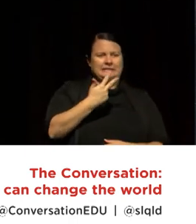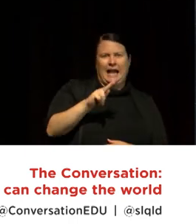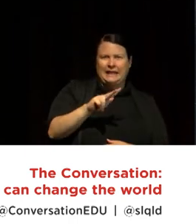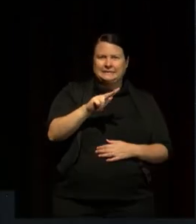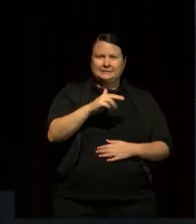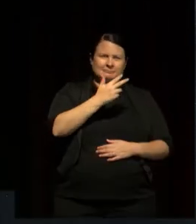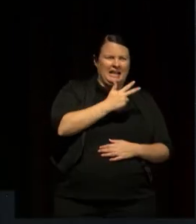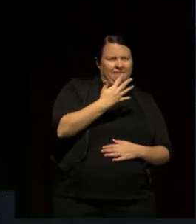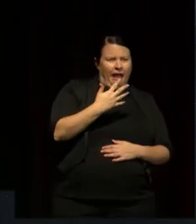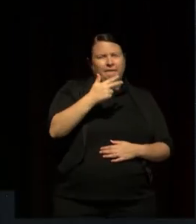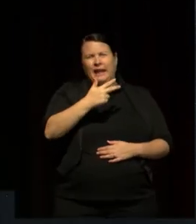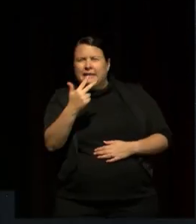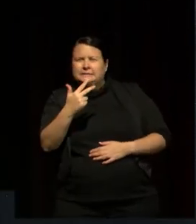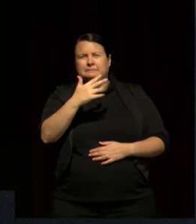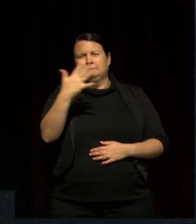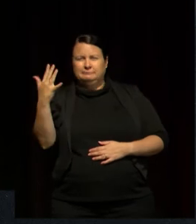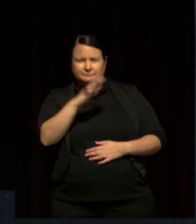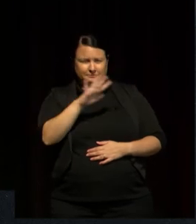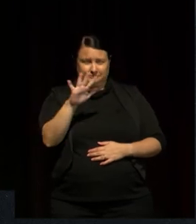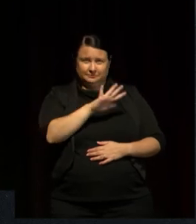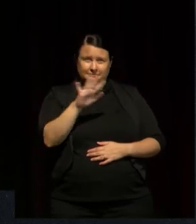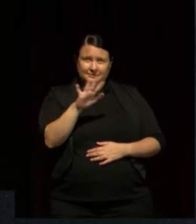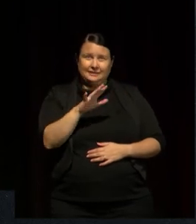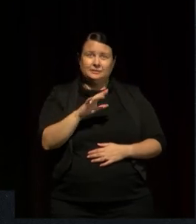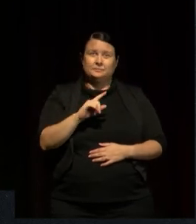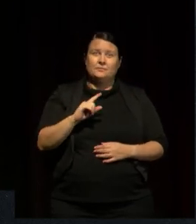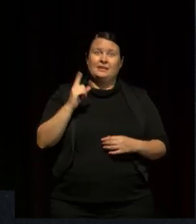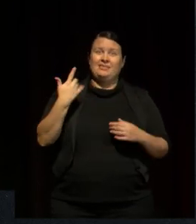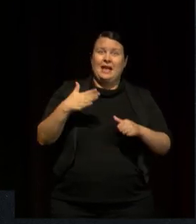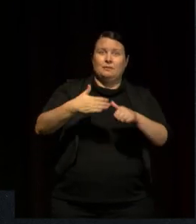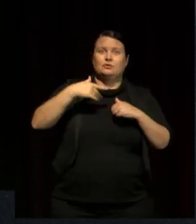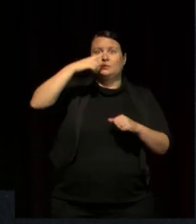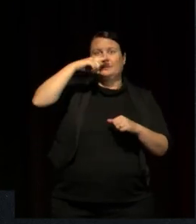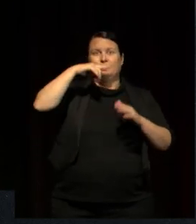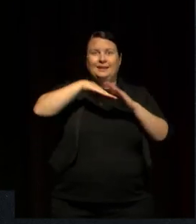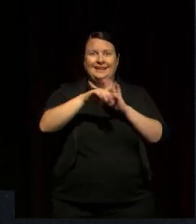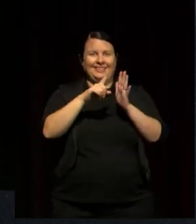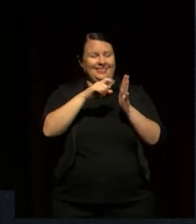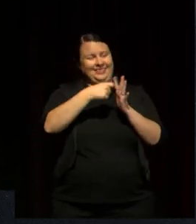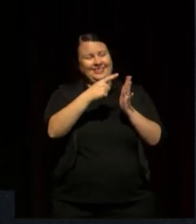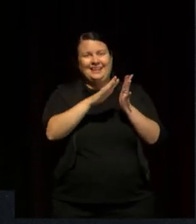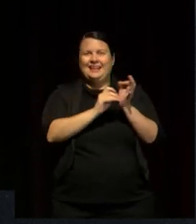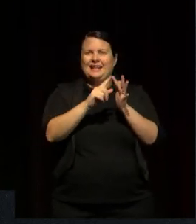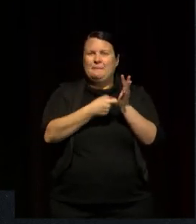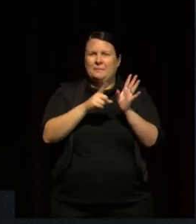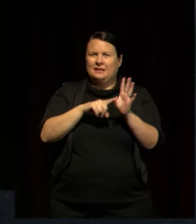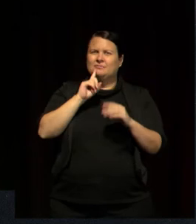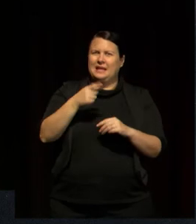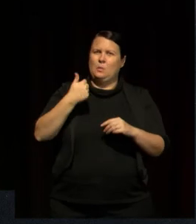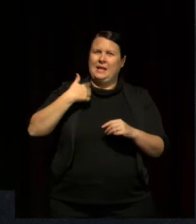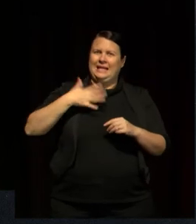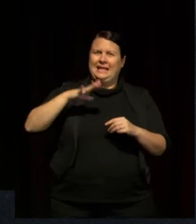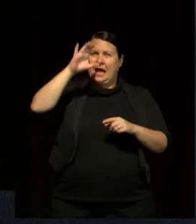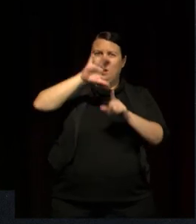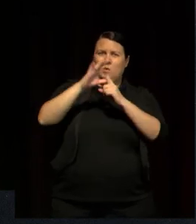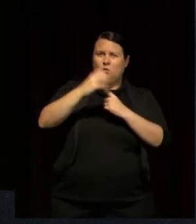a group of First Nations people in the Kimberley were going, we need to record our cultural knowledge,